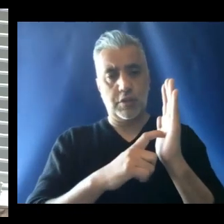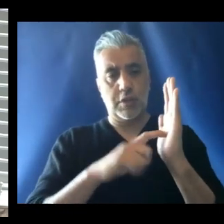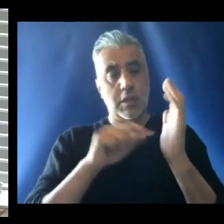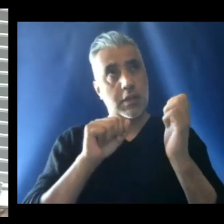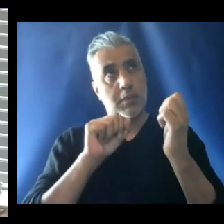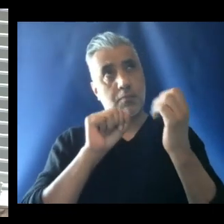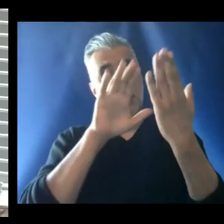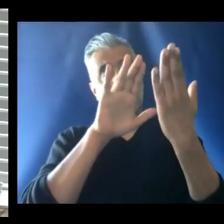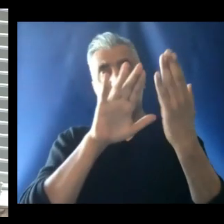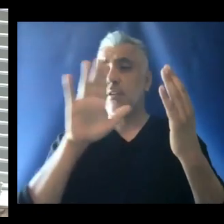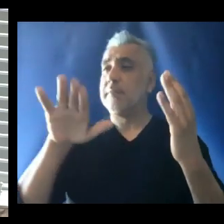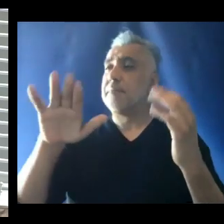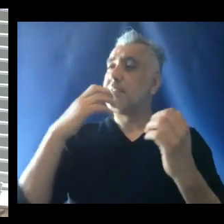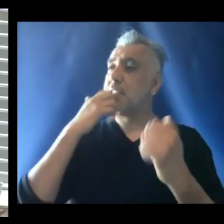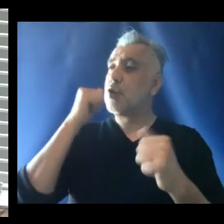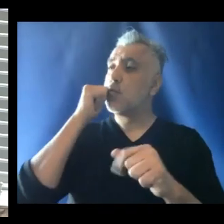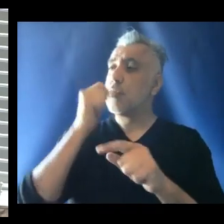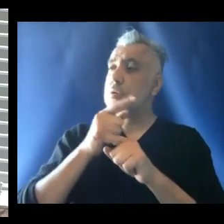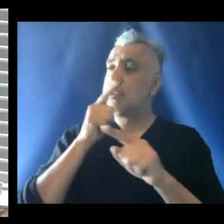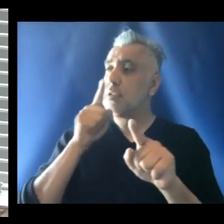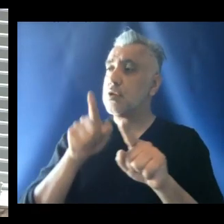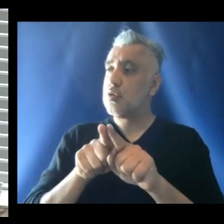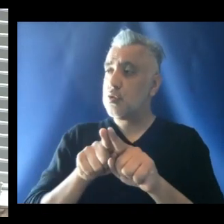presence of the Holy Father. Dear brothers and sisters,